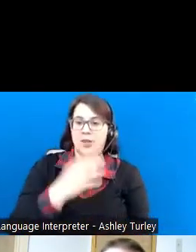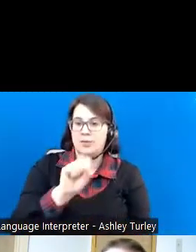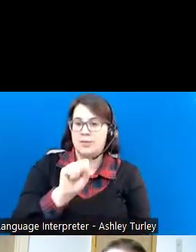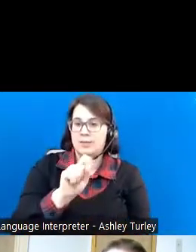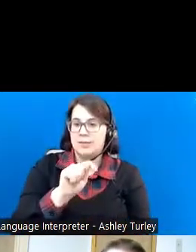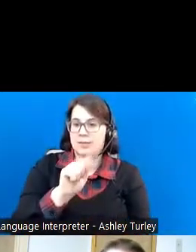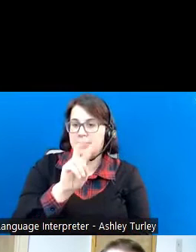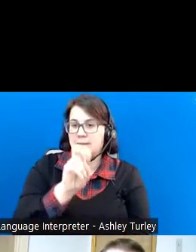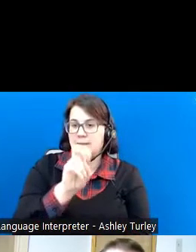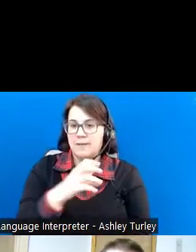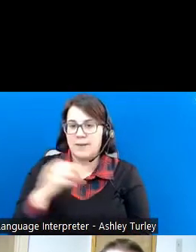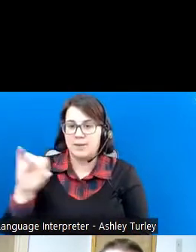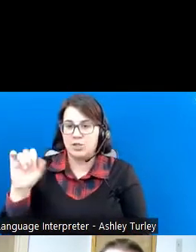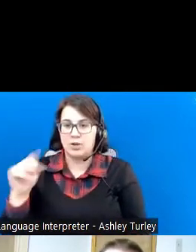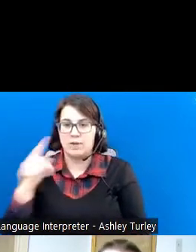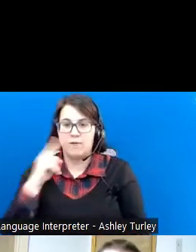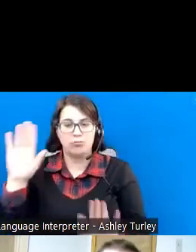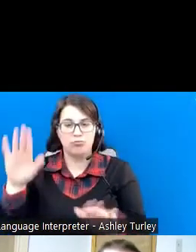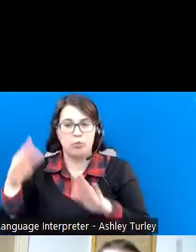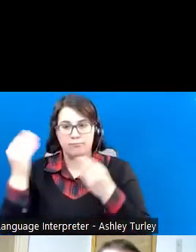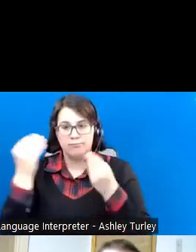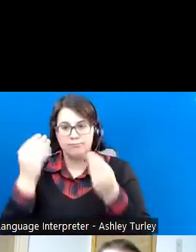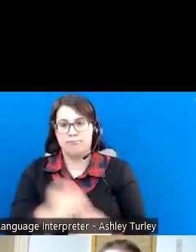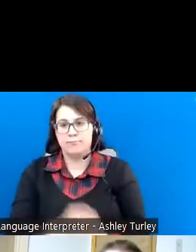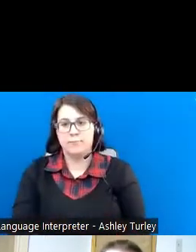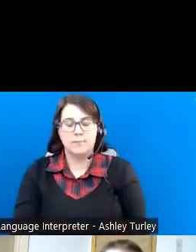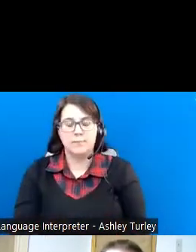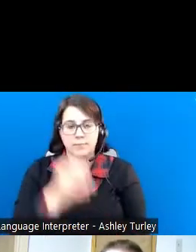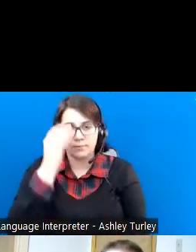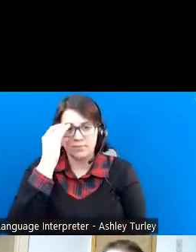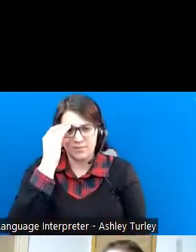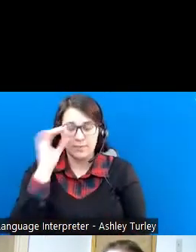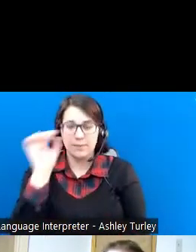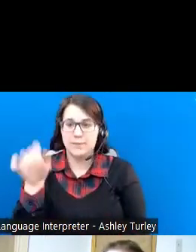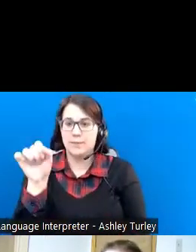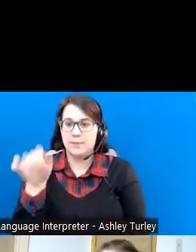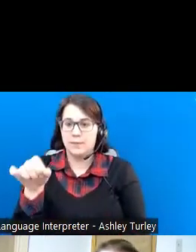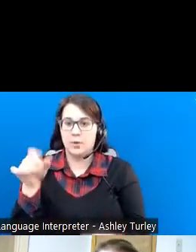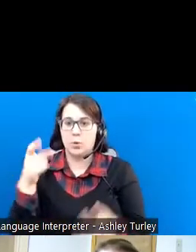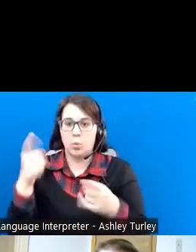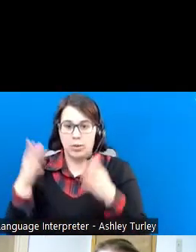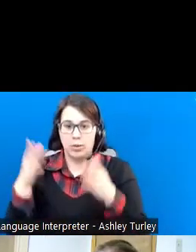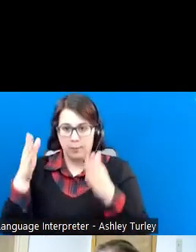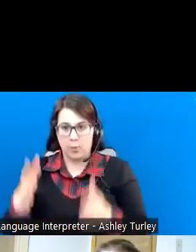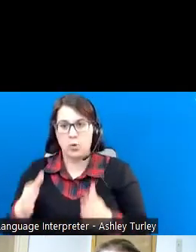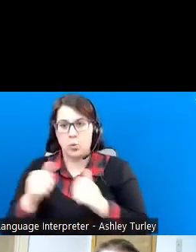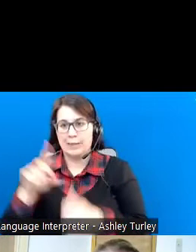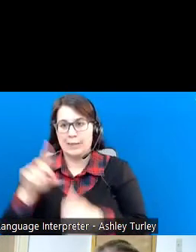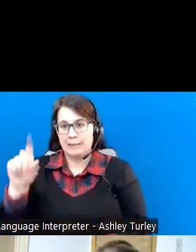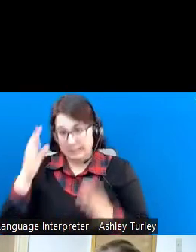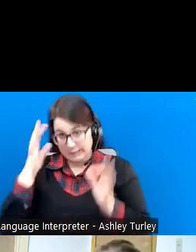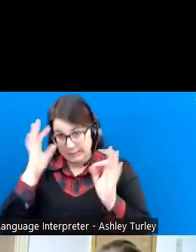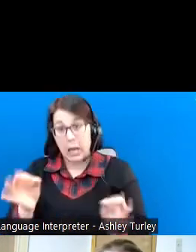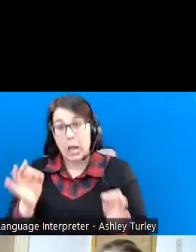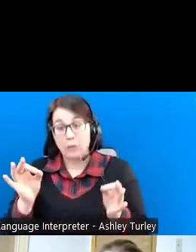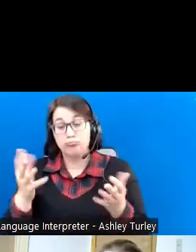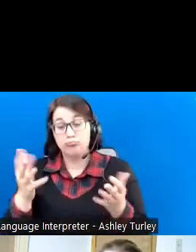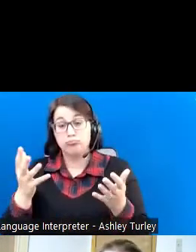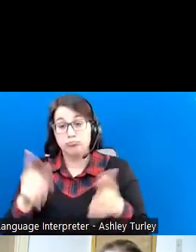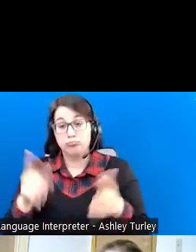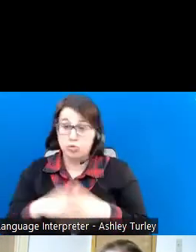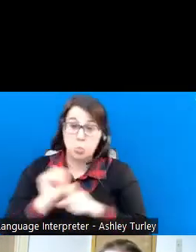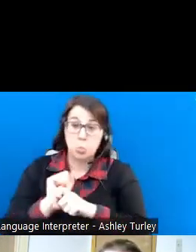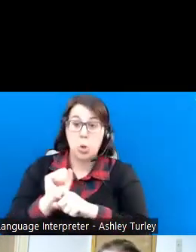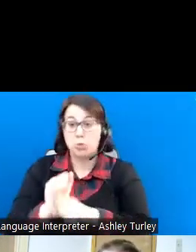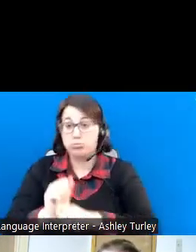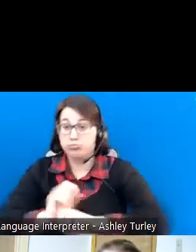information. So, yeah, once an individual with a disability has decided to work or decided that they